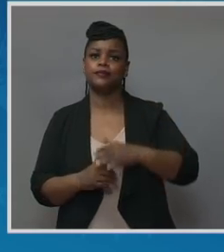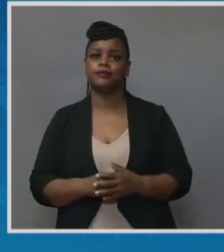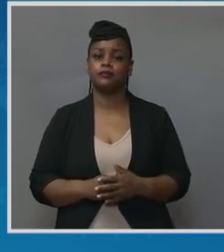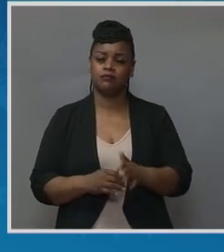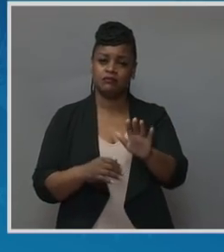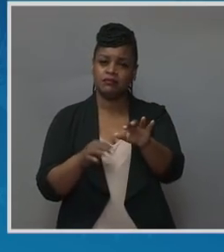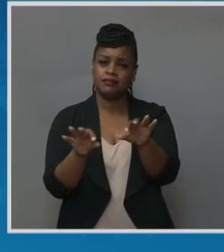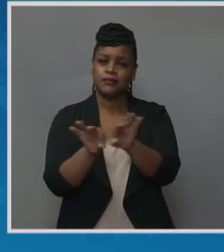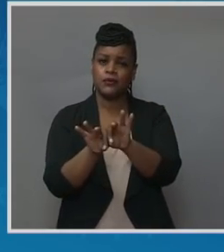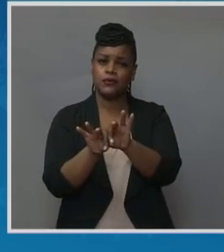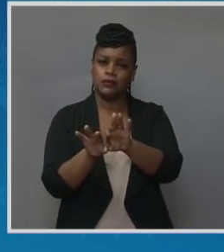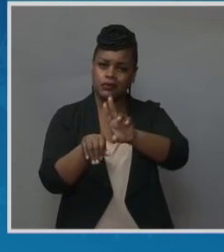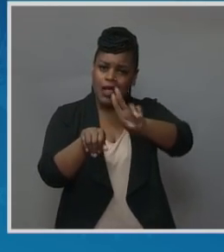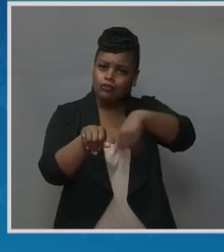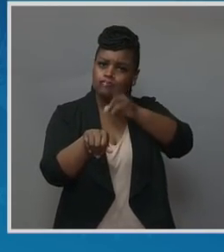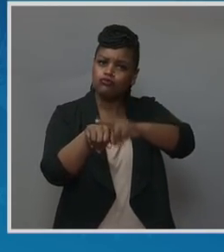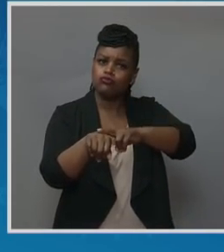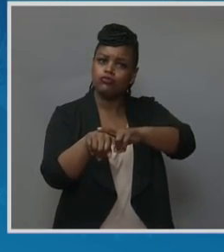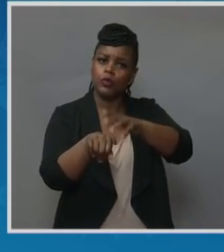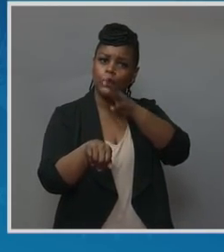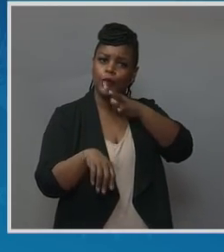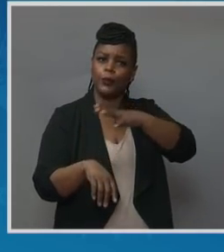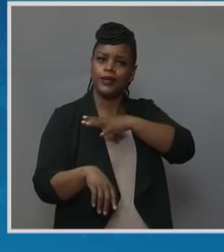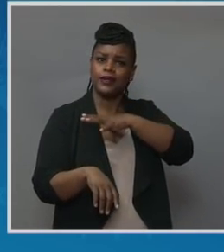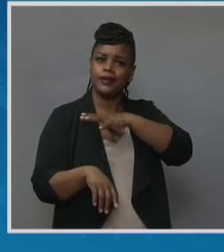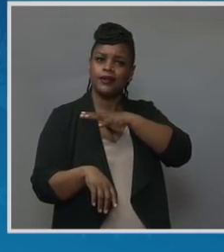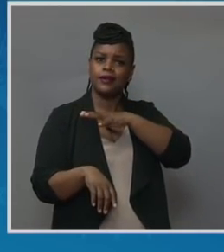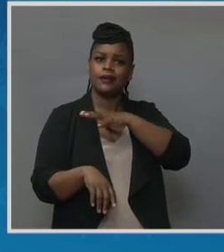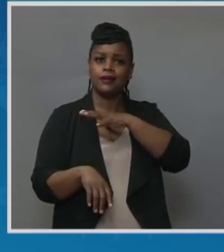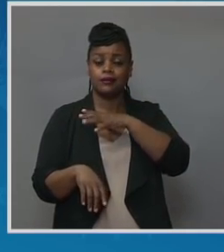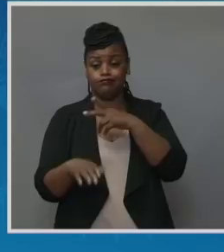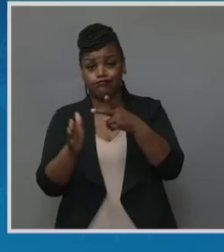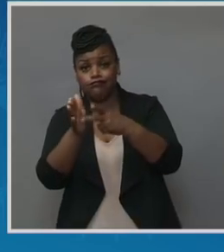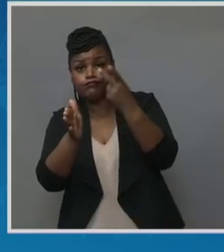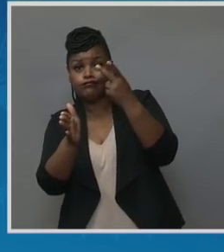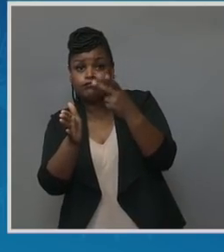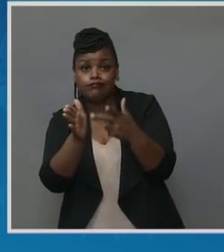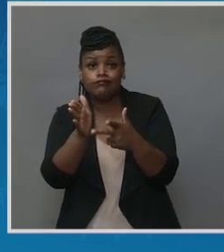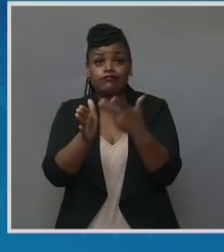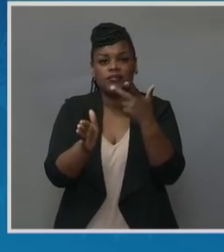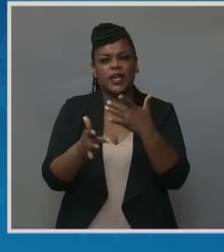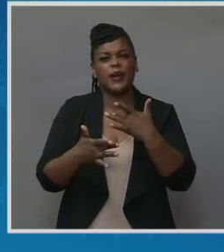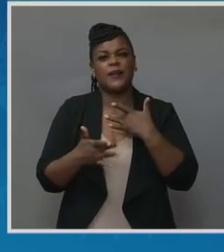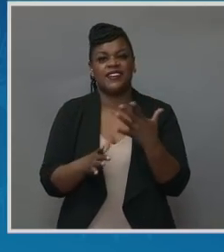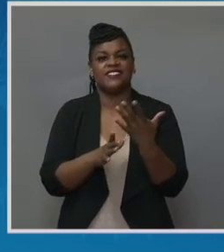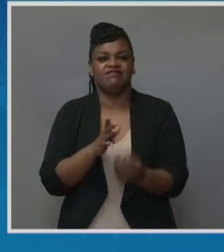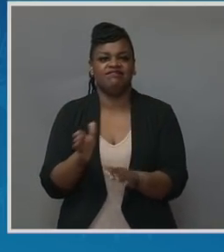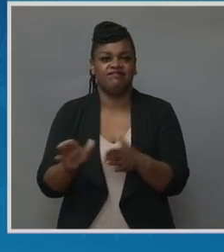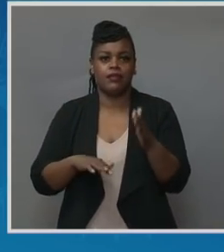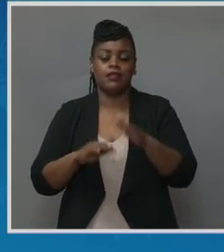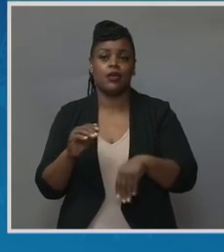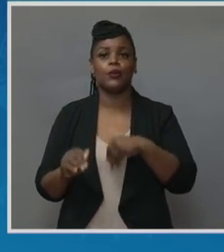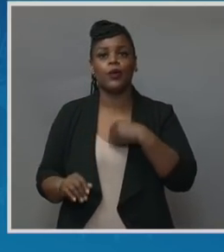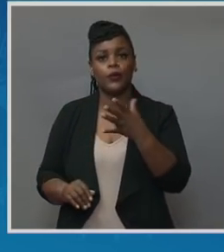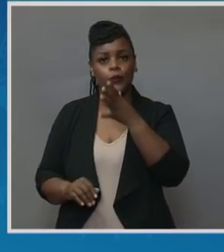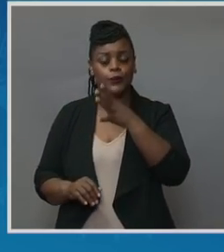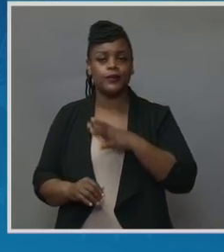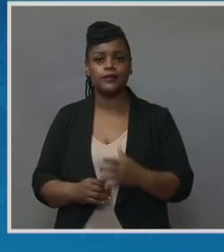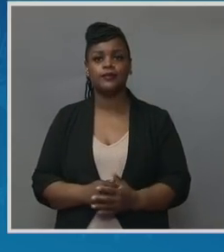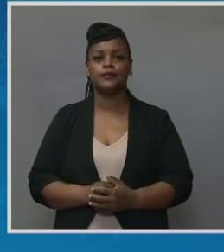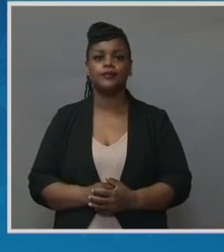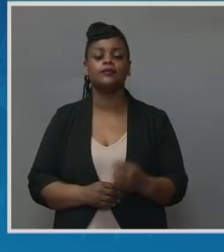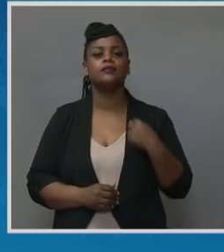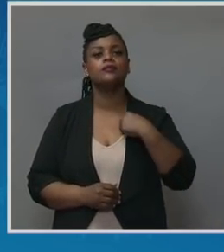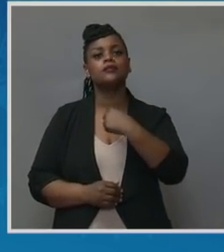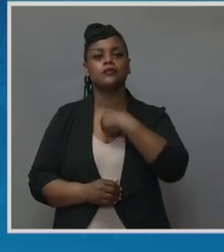are 2.3 times more likely to die from pregnancy-related causes than white women. We know the primary